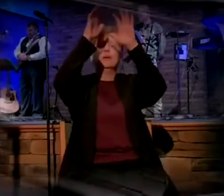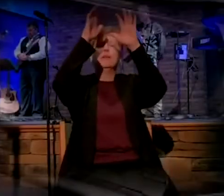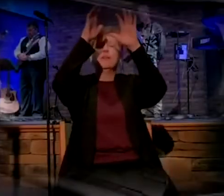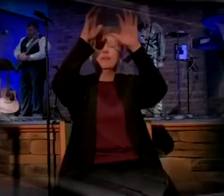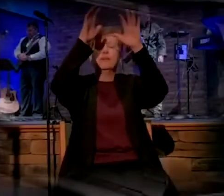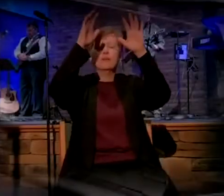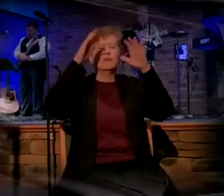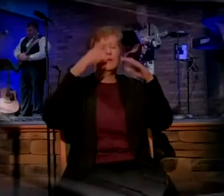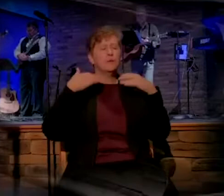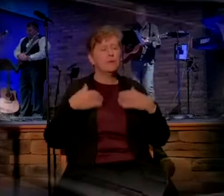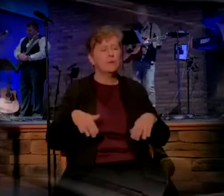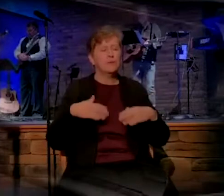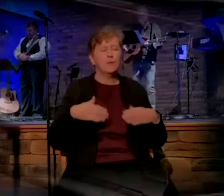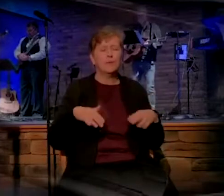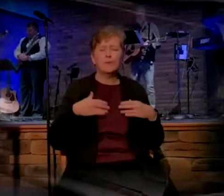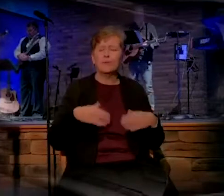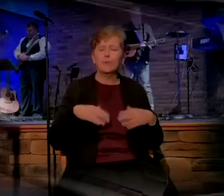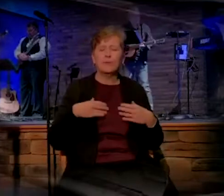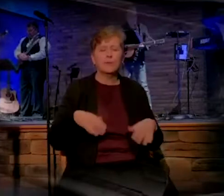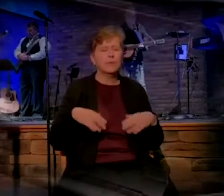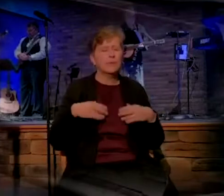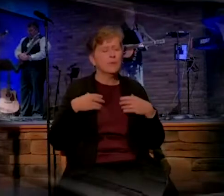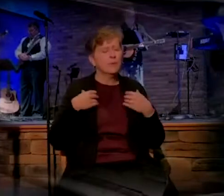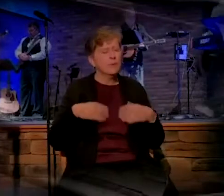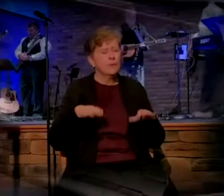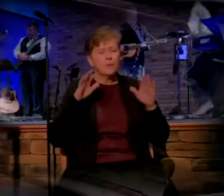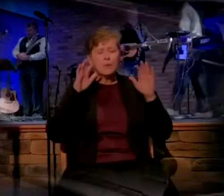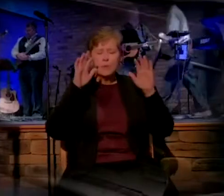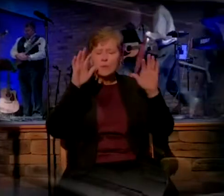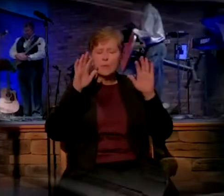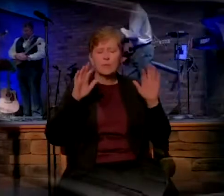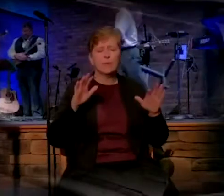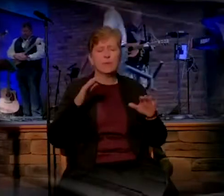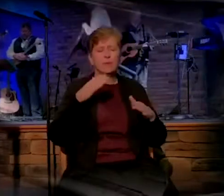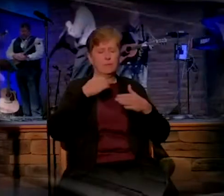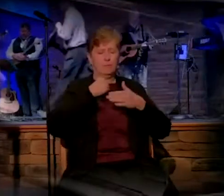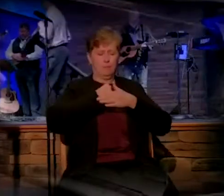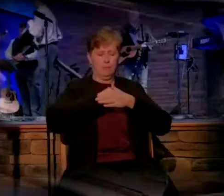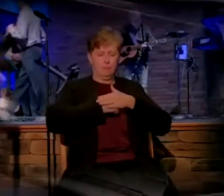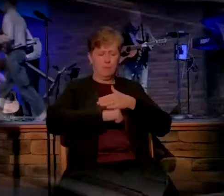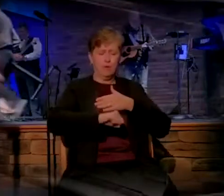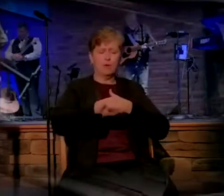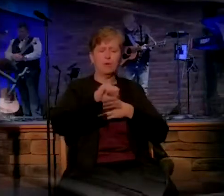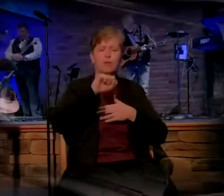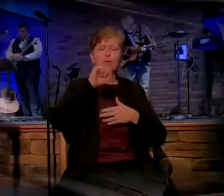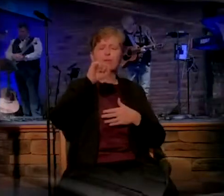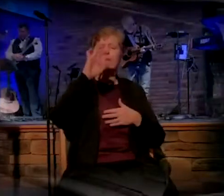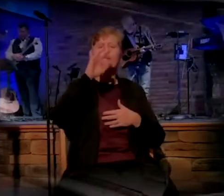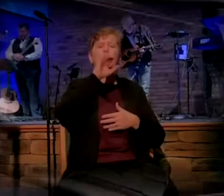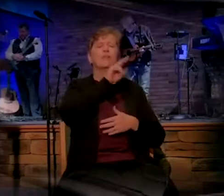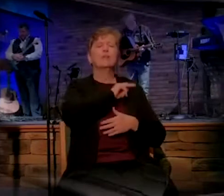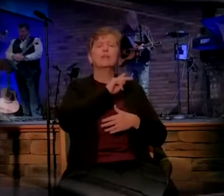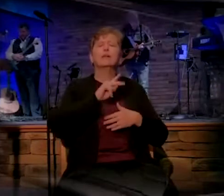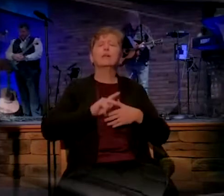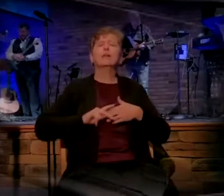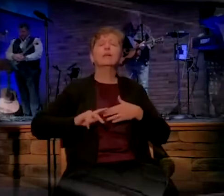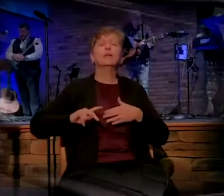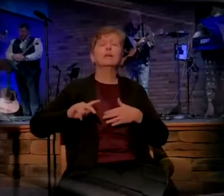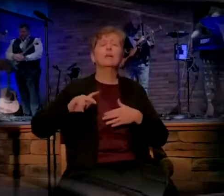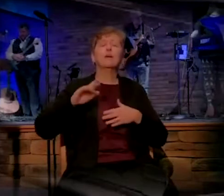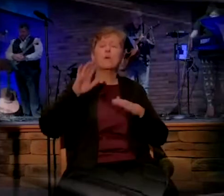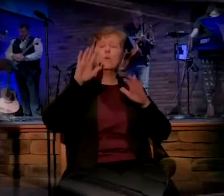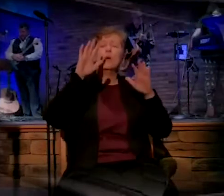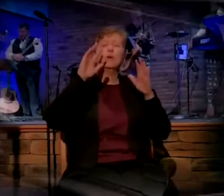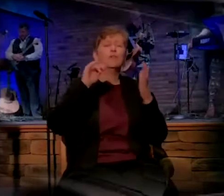how miraculous the birth of the King, how wonderful and glorious,